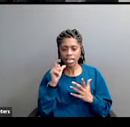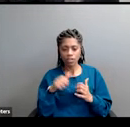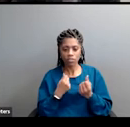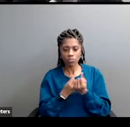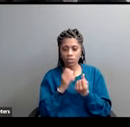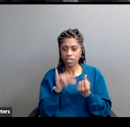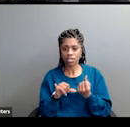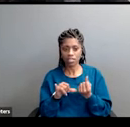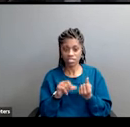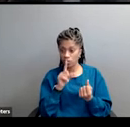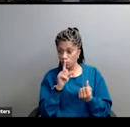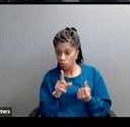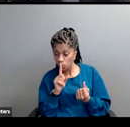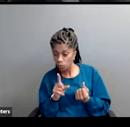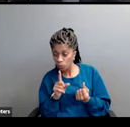Is that true?